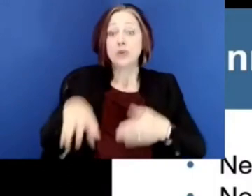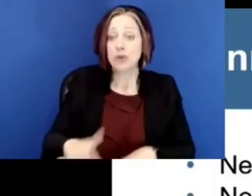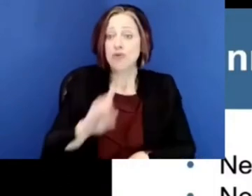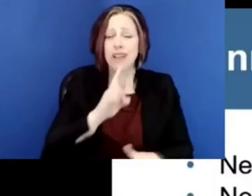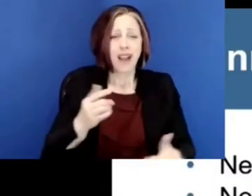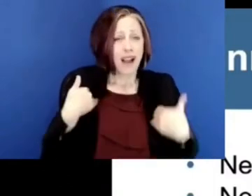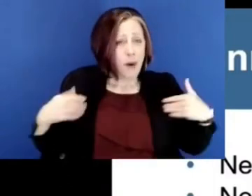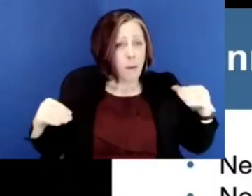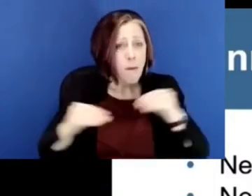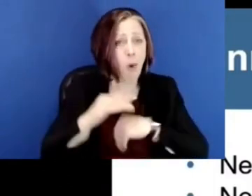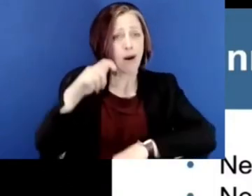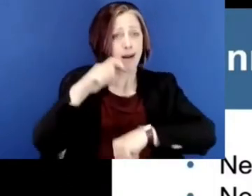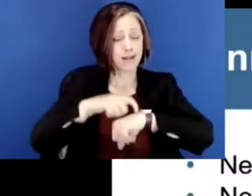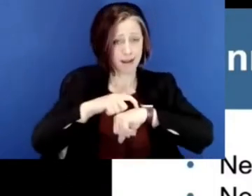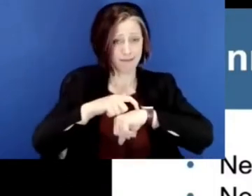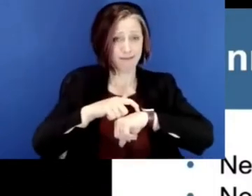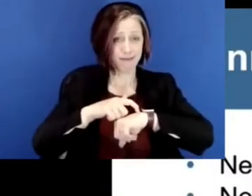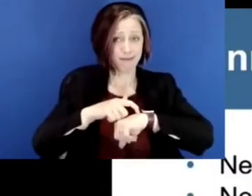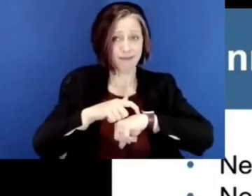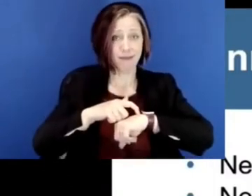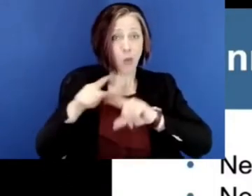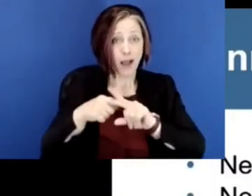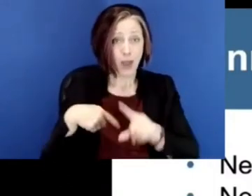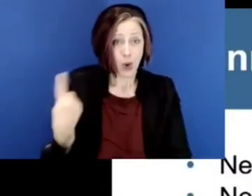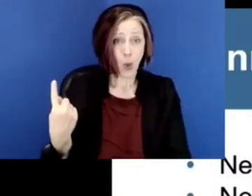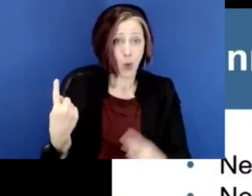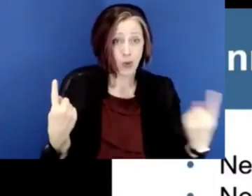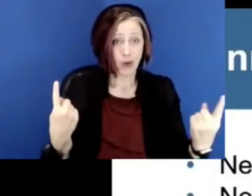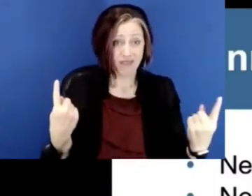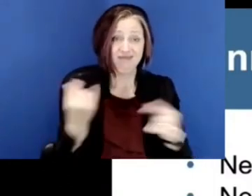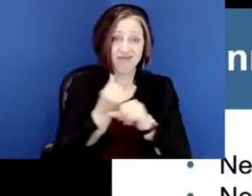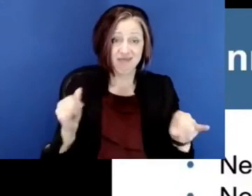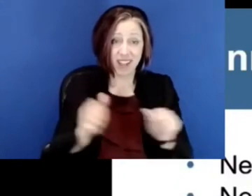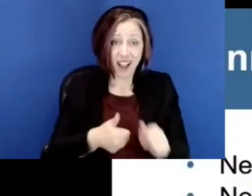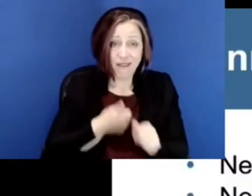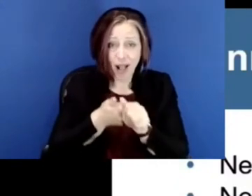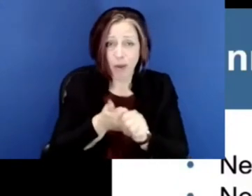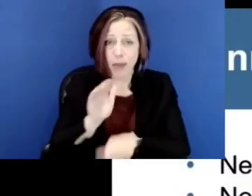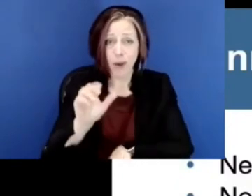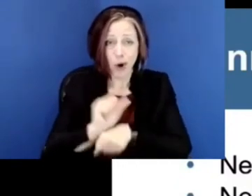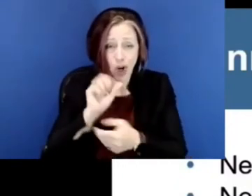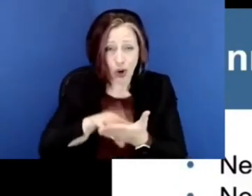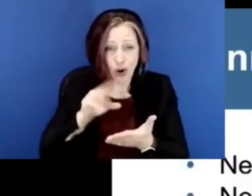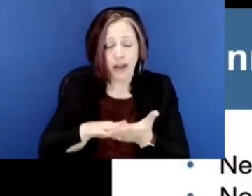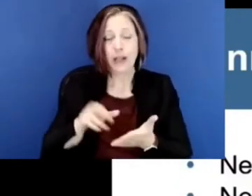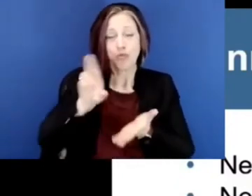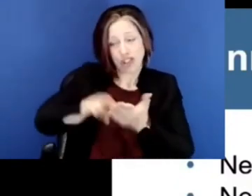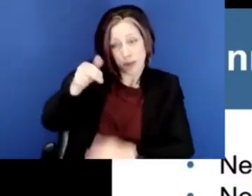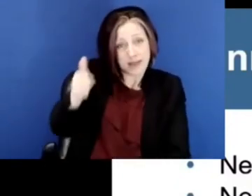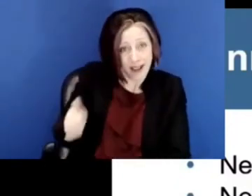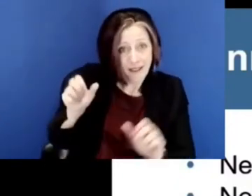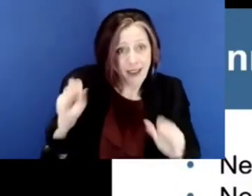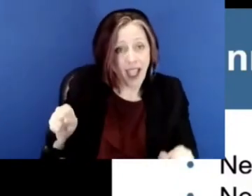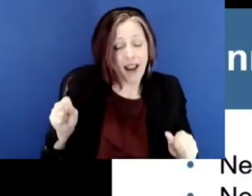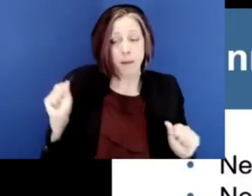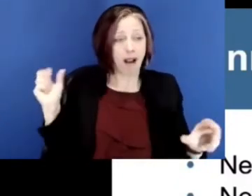Students have more time when they are also on their own autonomously following up on their learning, doing their